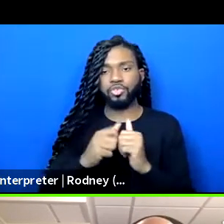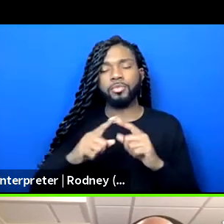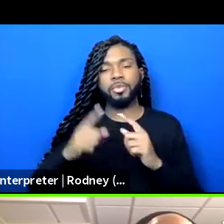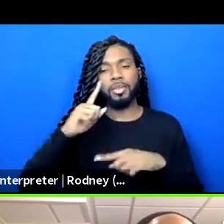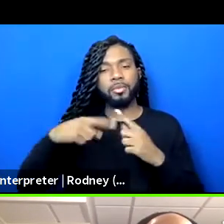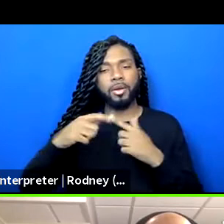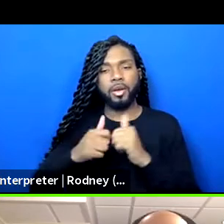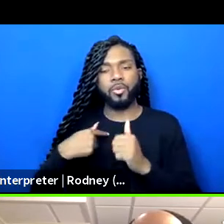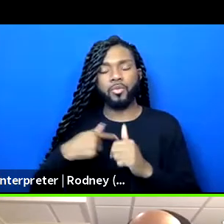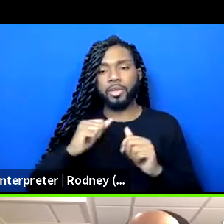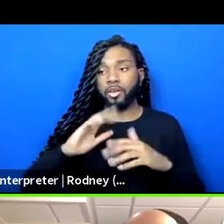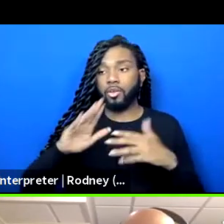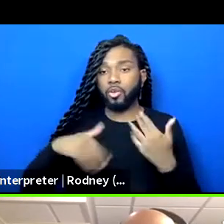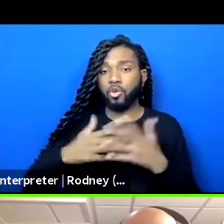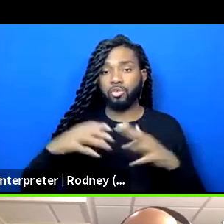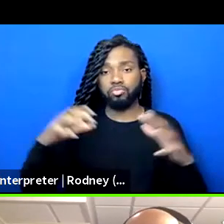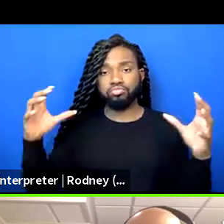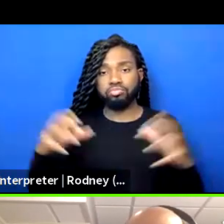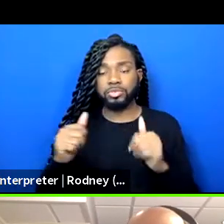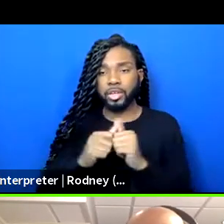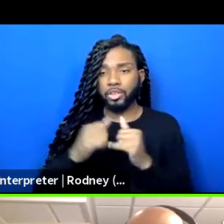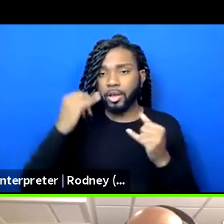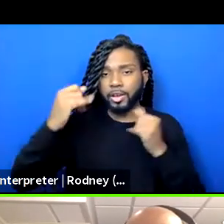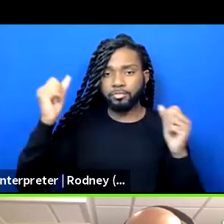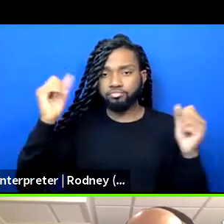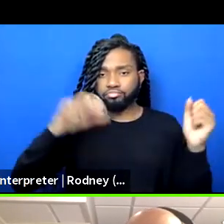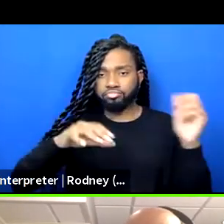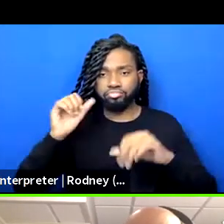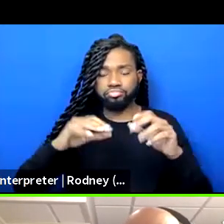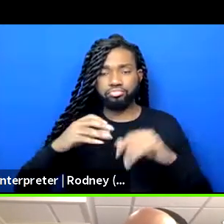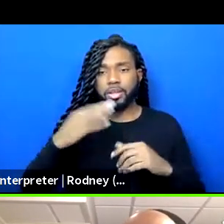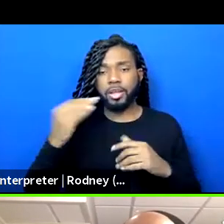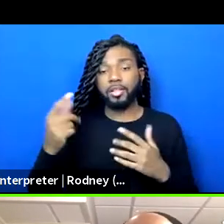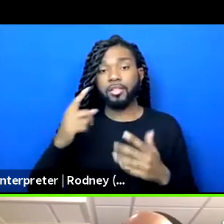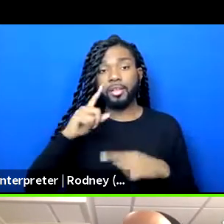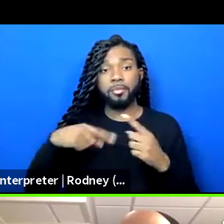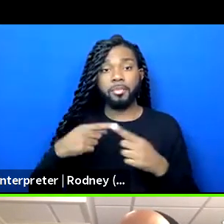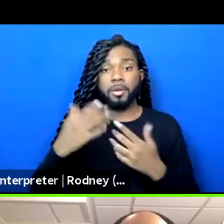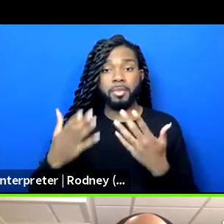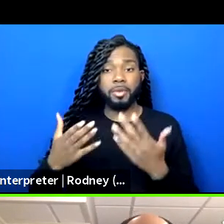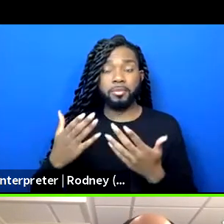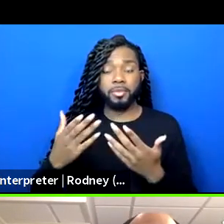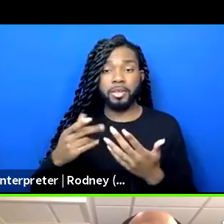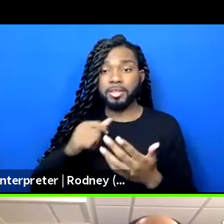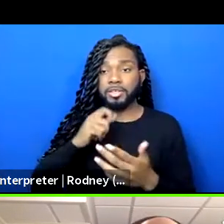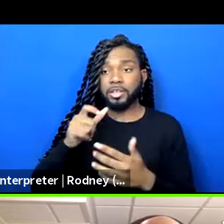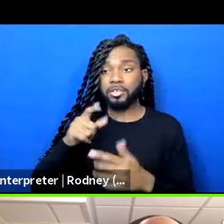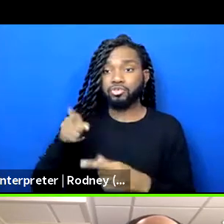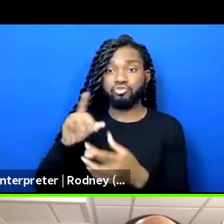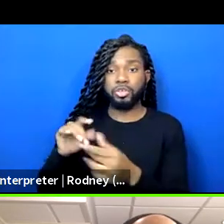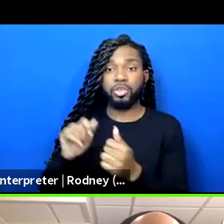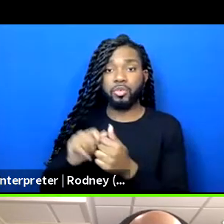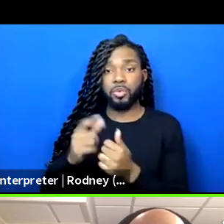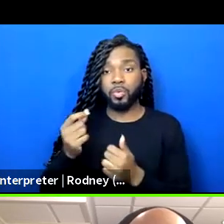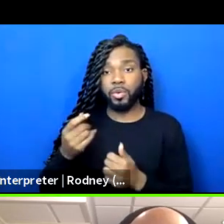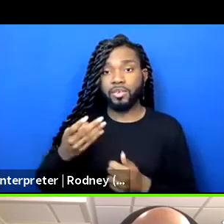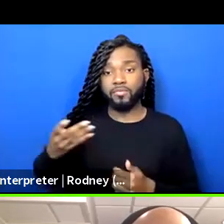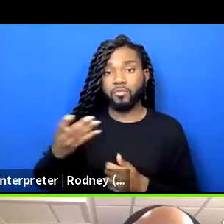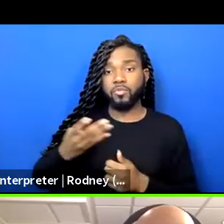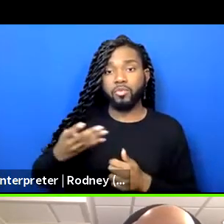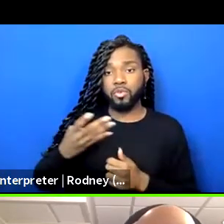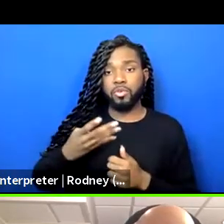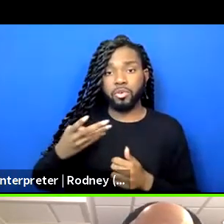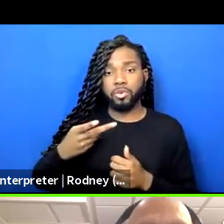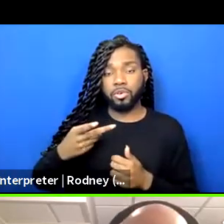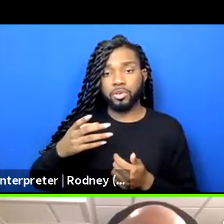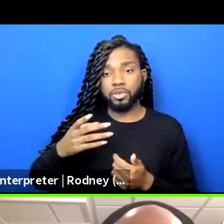ideas, initiatives that might not fit into what EG, Shay, Shabanda, or I, or Aram